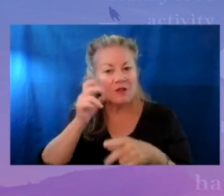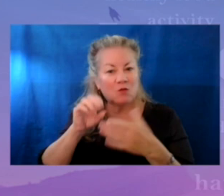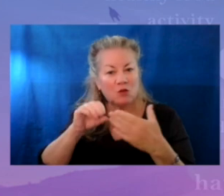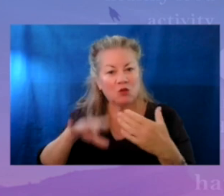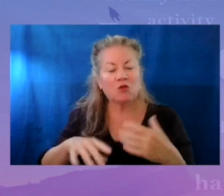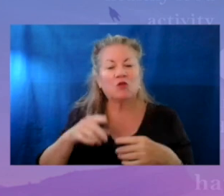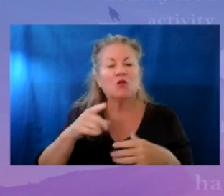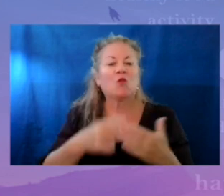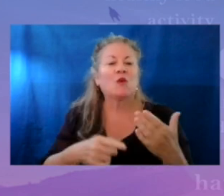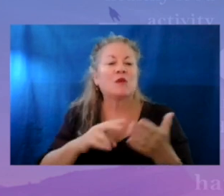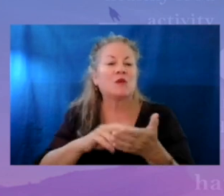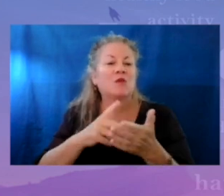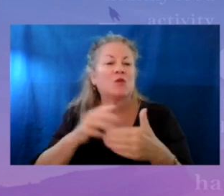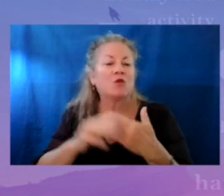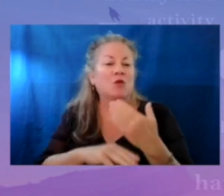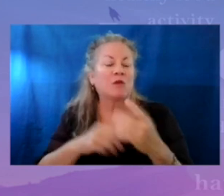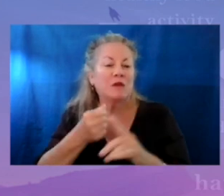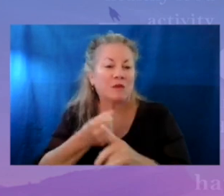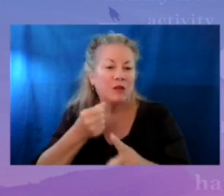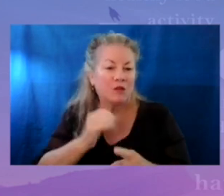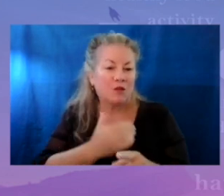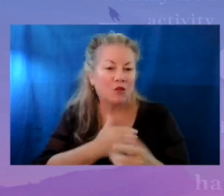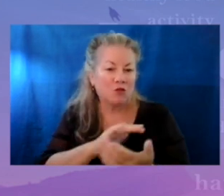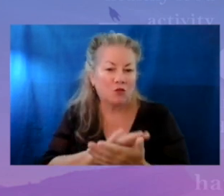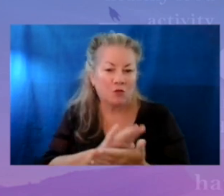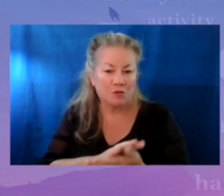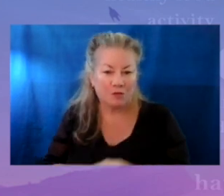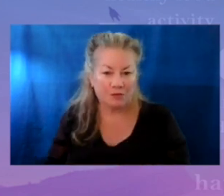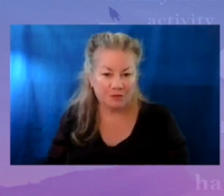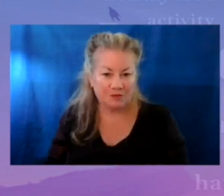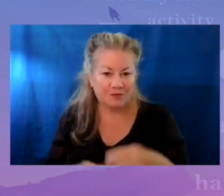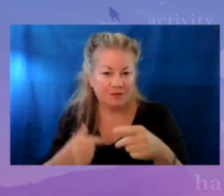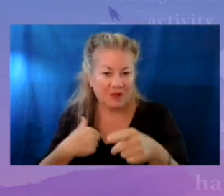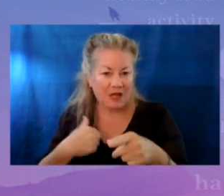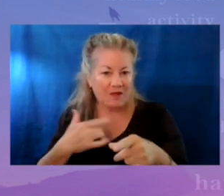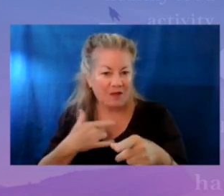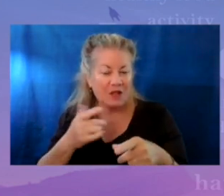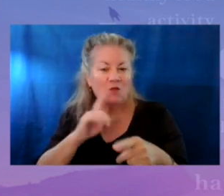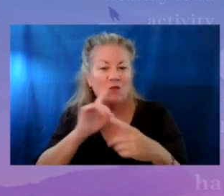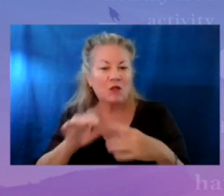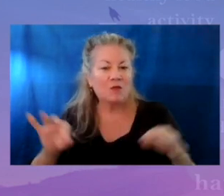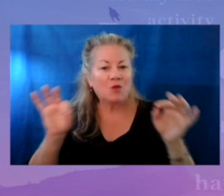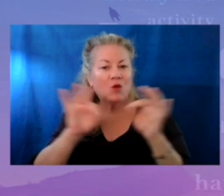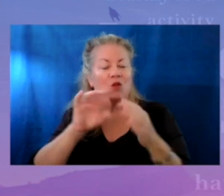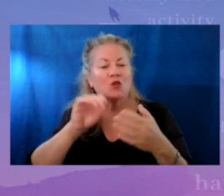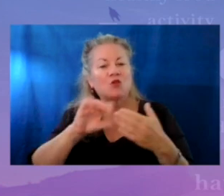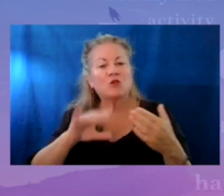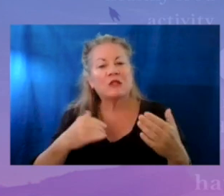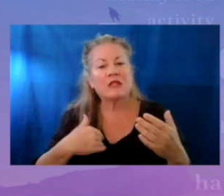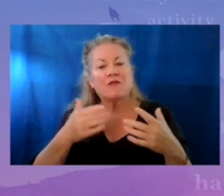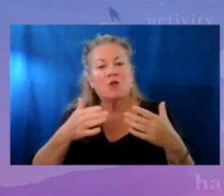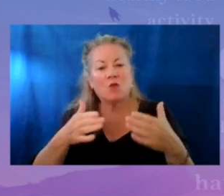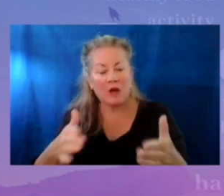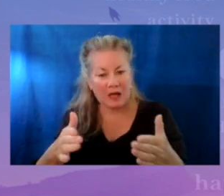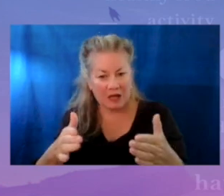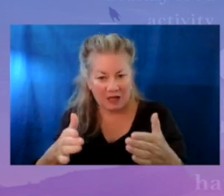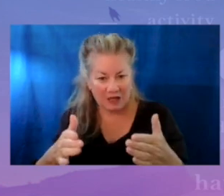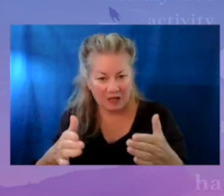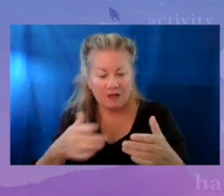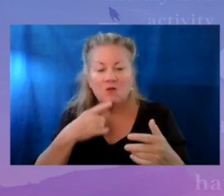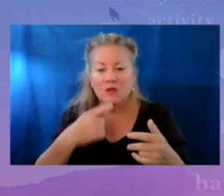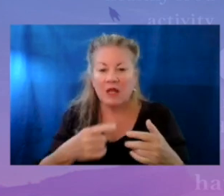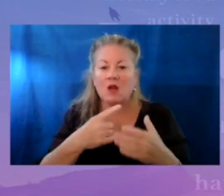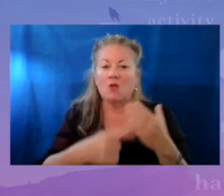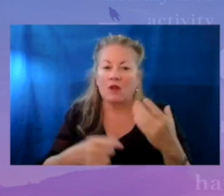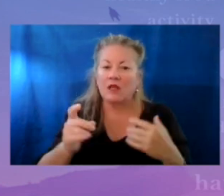on what this program has impacted at our school. So I feel like it's really important that students have a way to